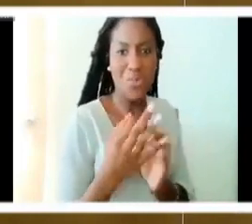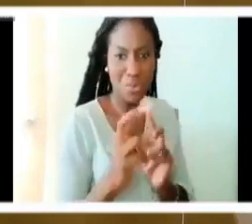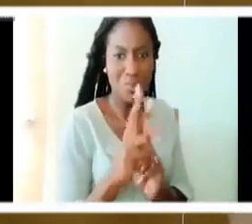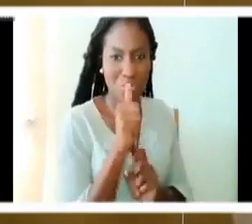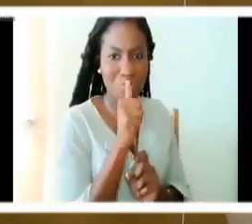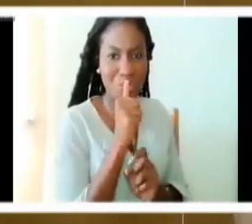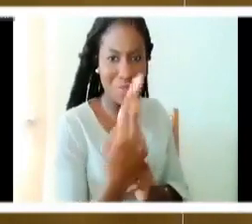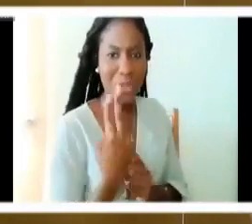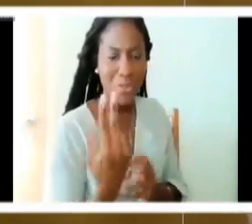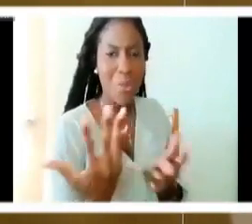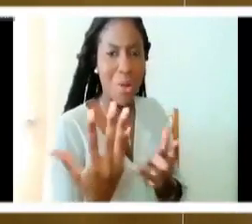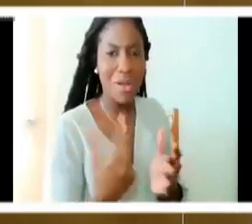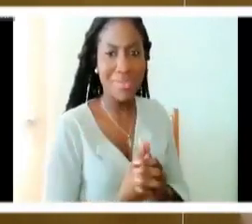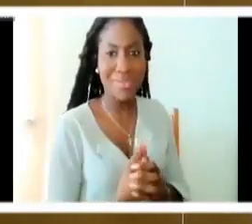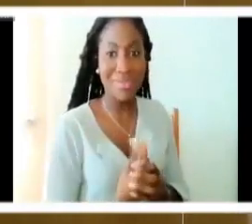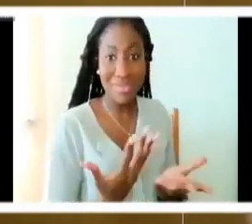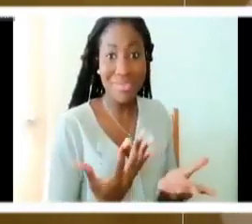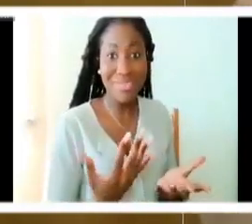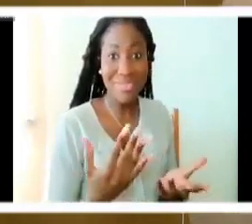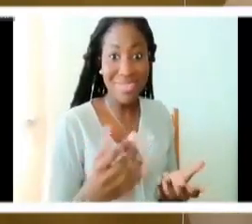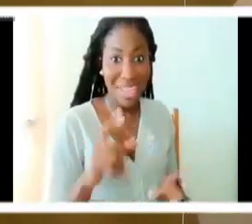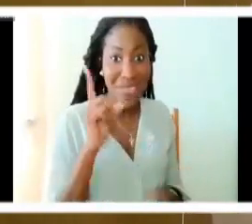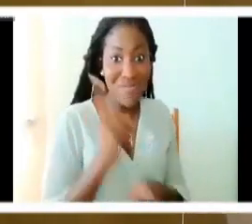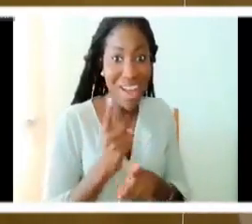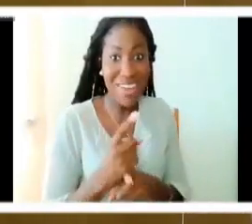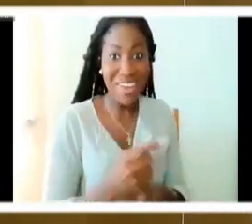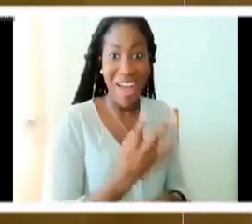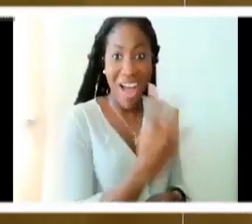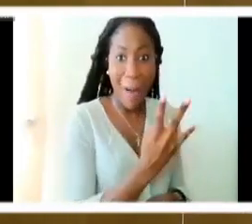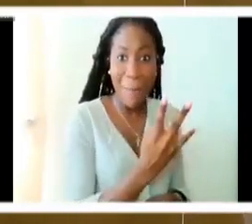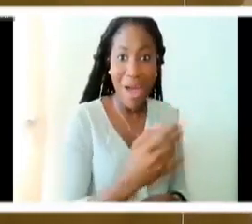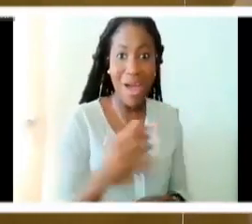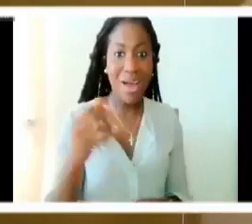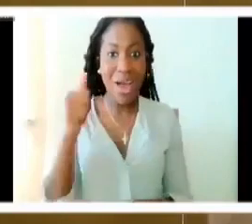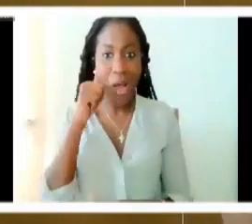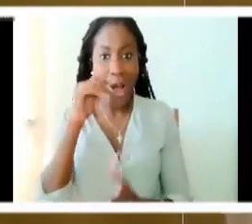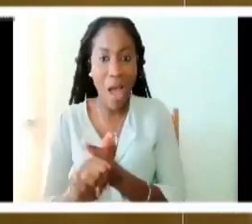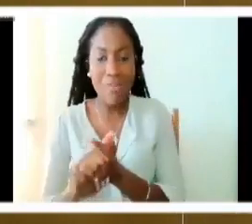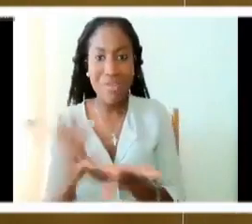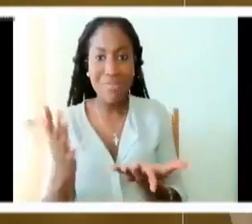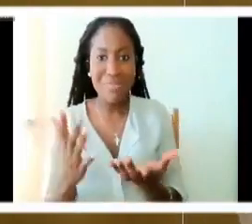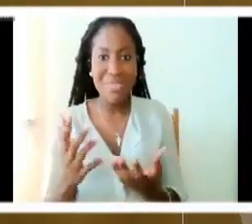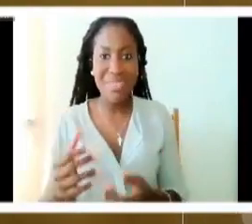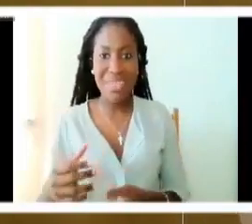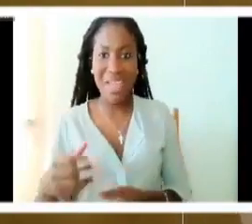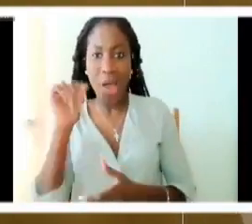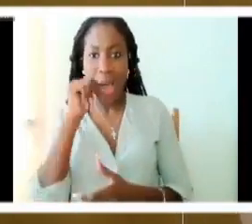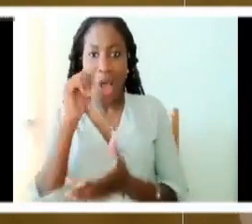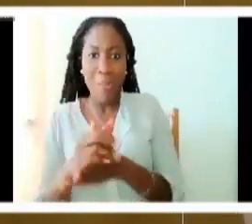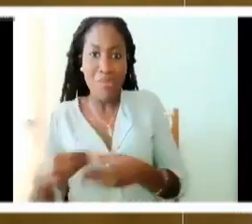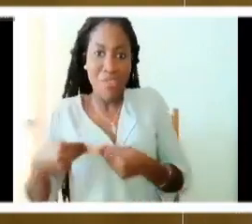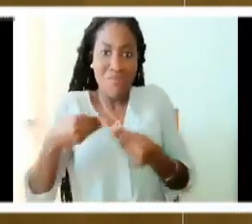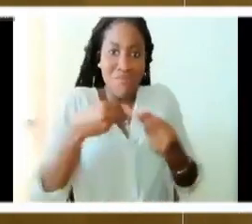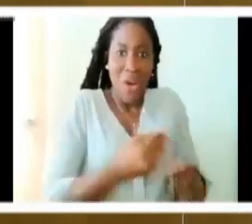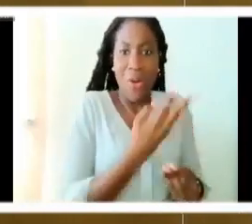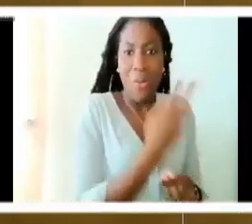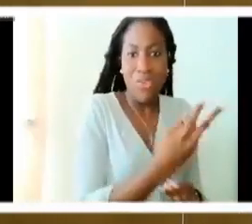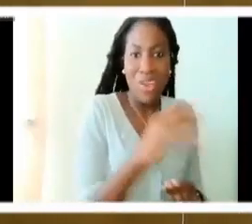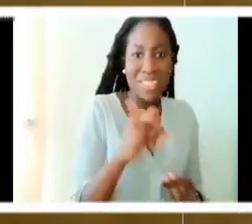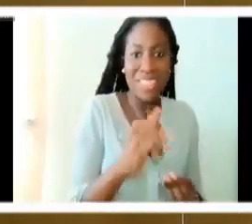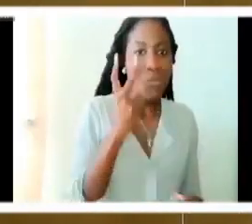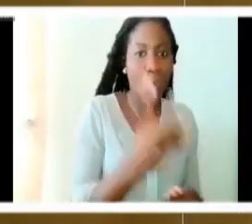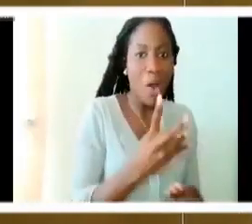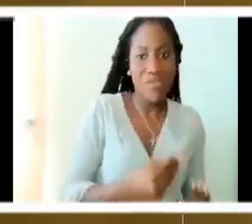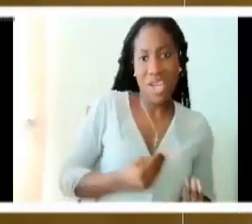how you spouses work? Everything you have is given to your spouse. Everything you have. And everything